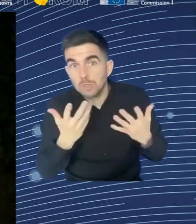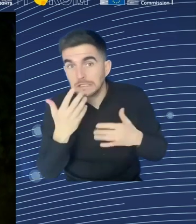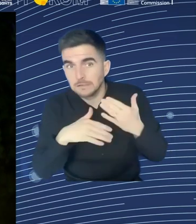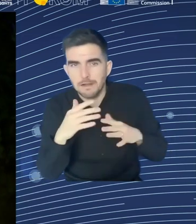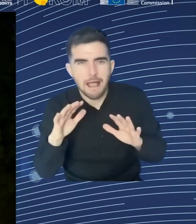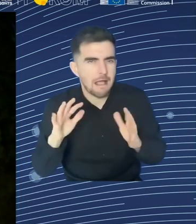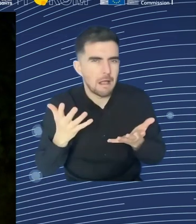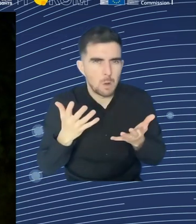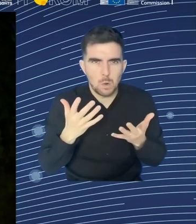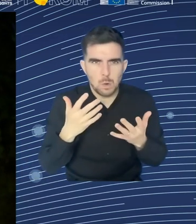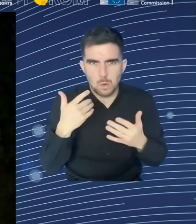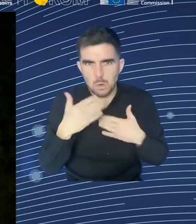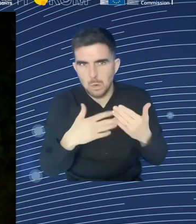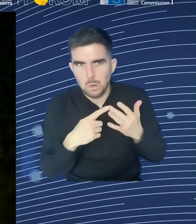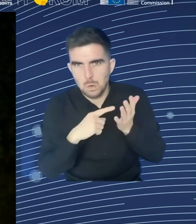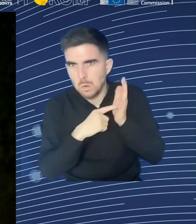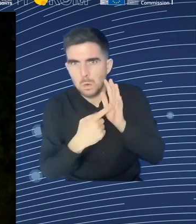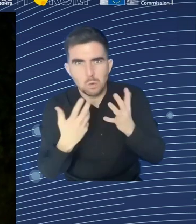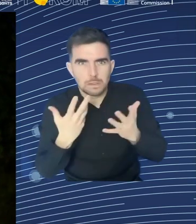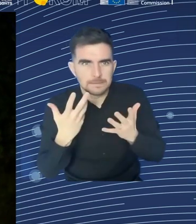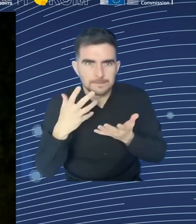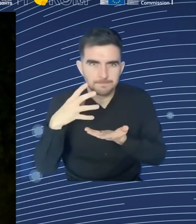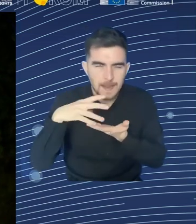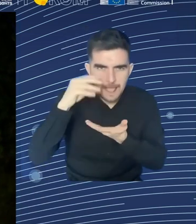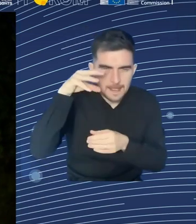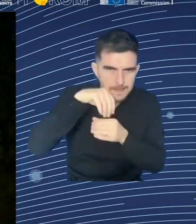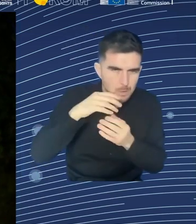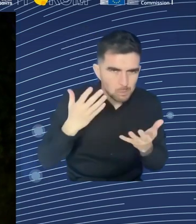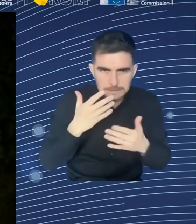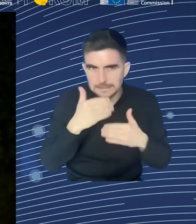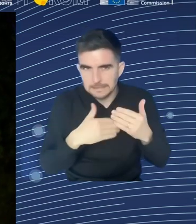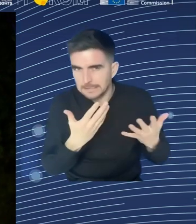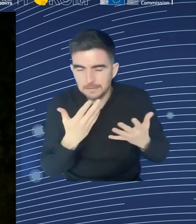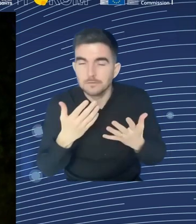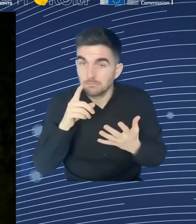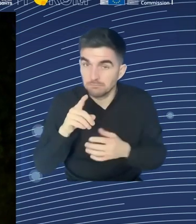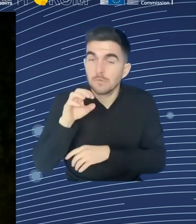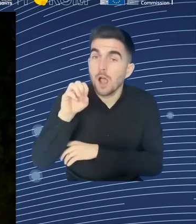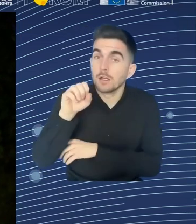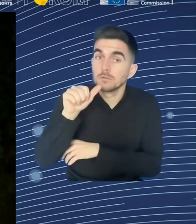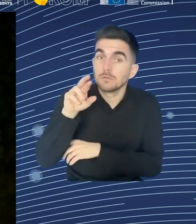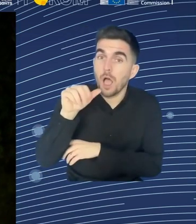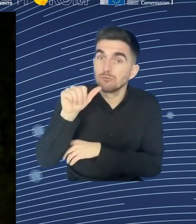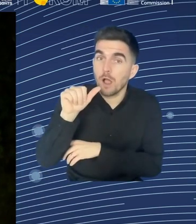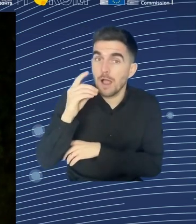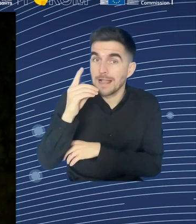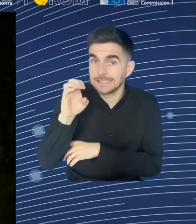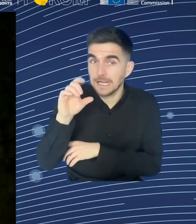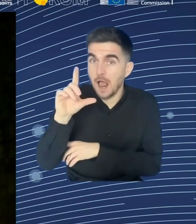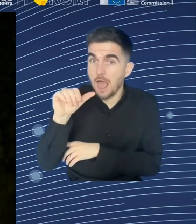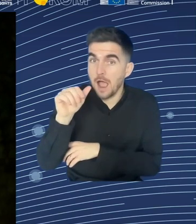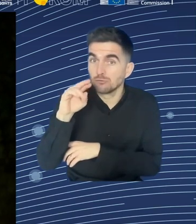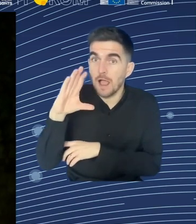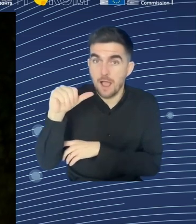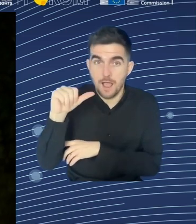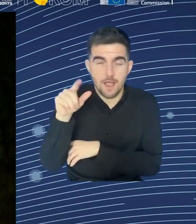people. And not enough is done in this area. We had debates in the last years. Barbara was giving a very comprehensive view of what was done. For